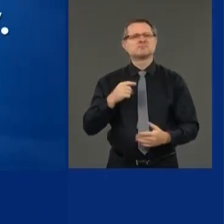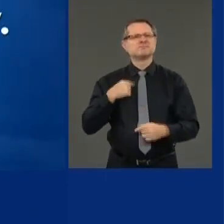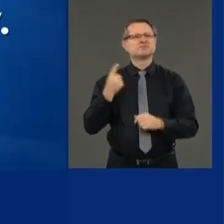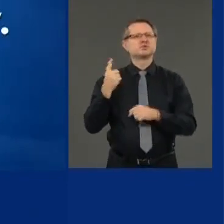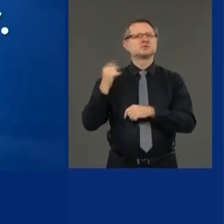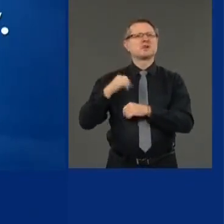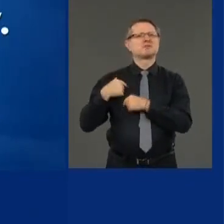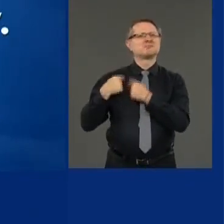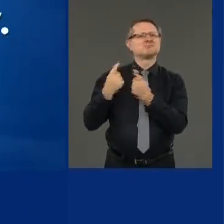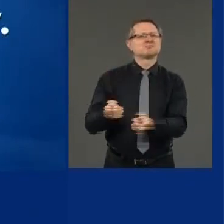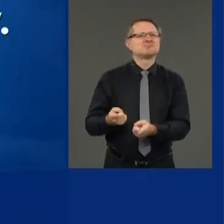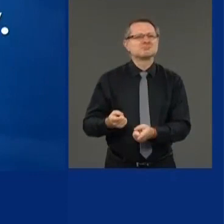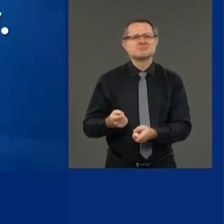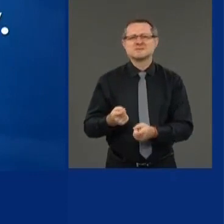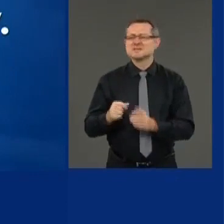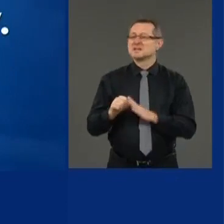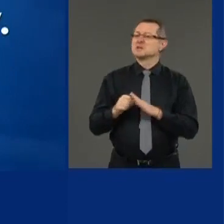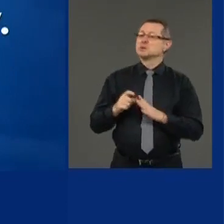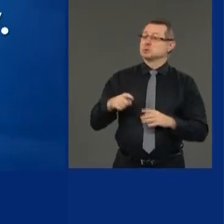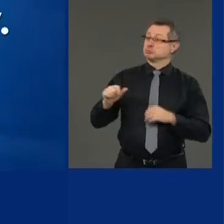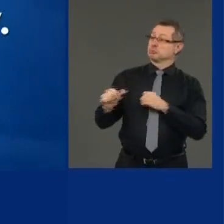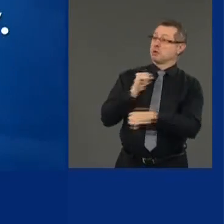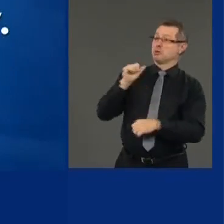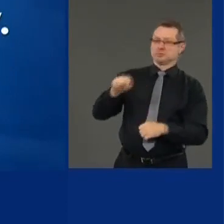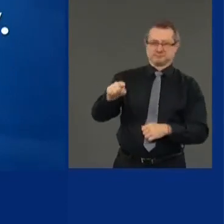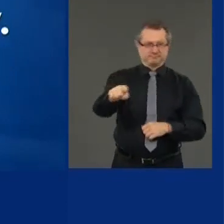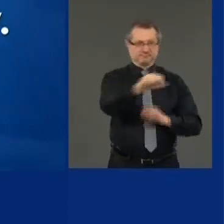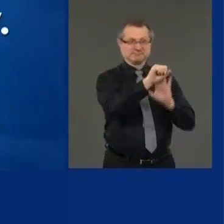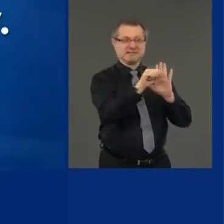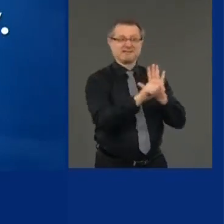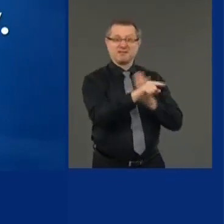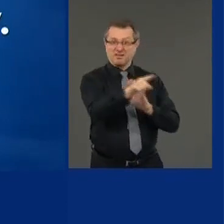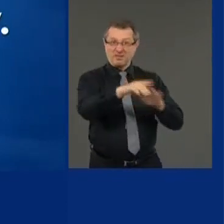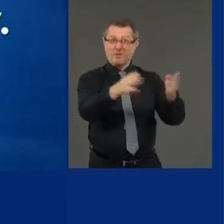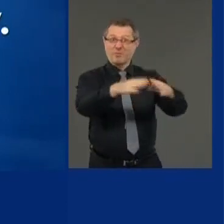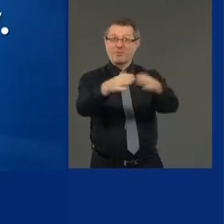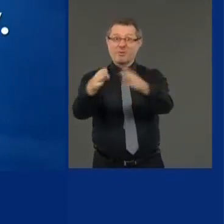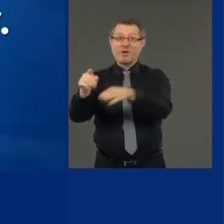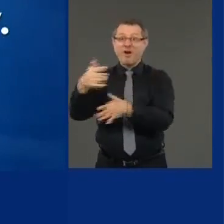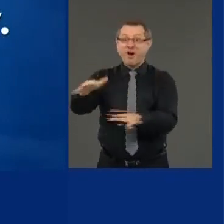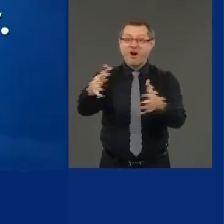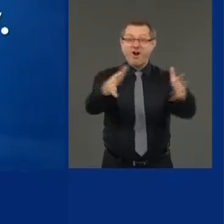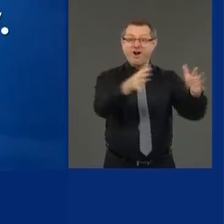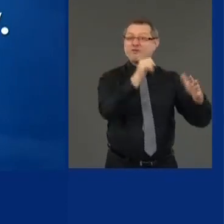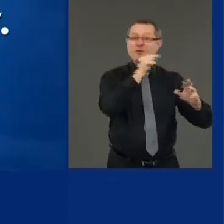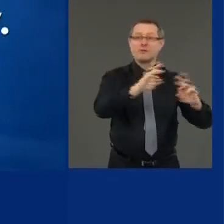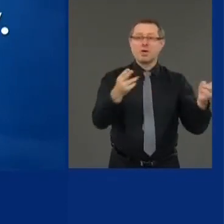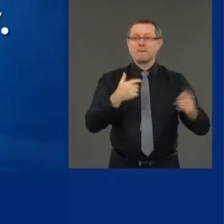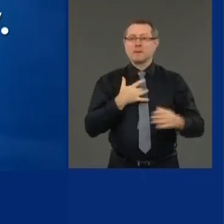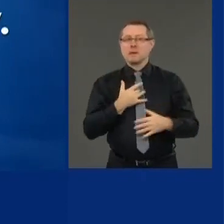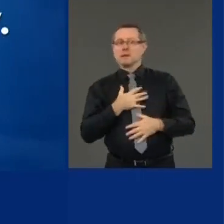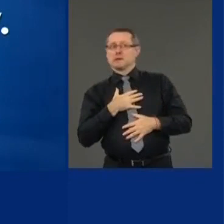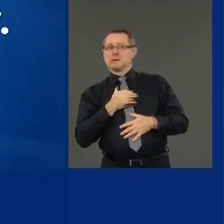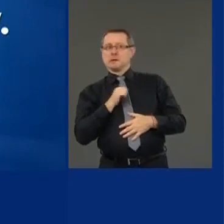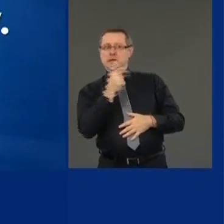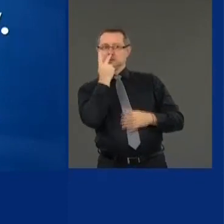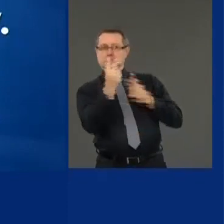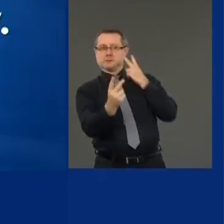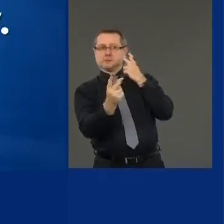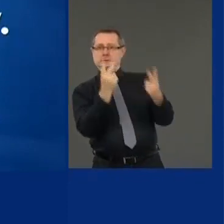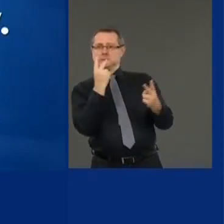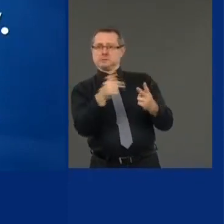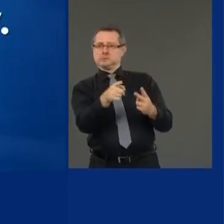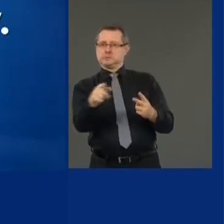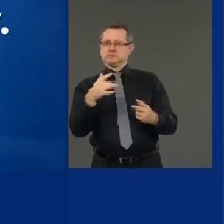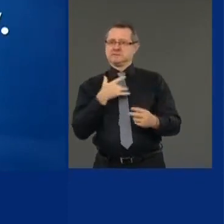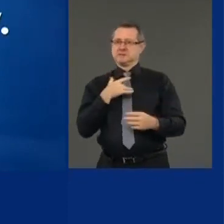that rushed the reopening and were not ready. You turn on the news. You listen all day. There's still